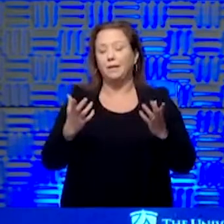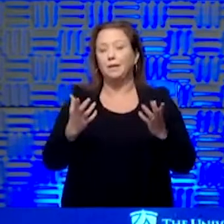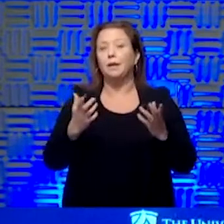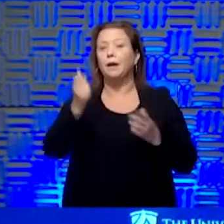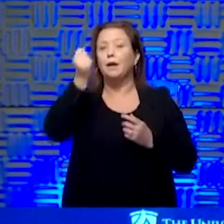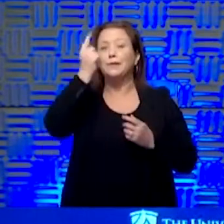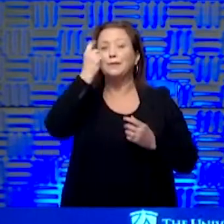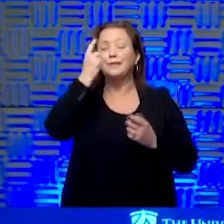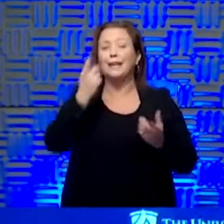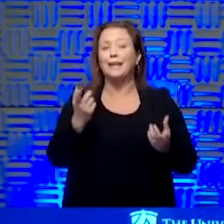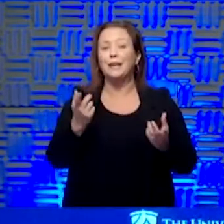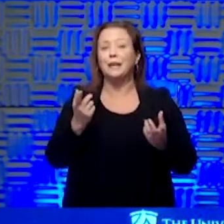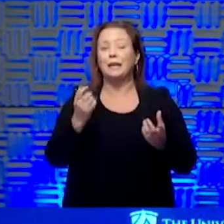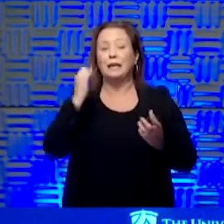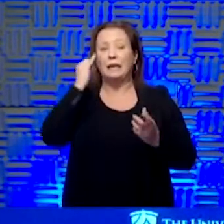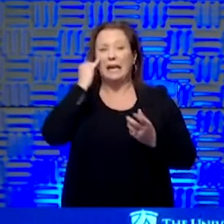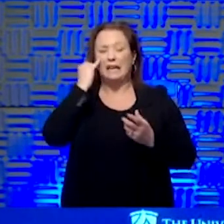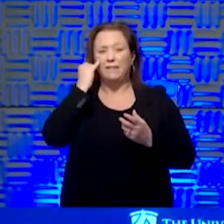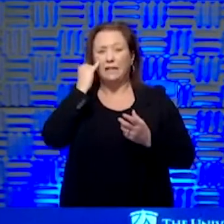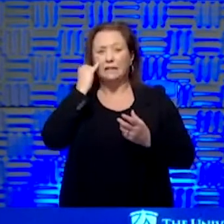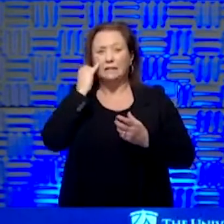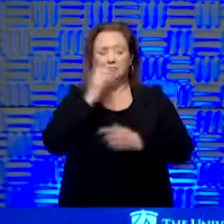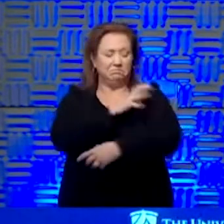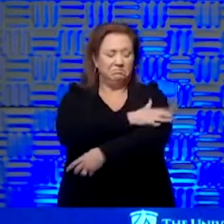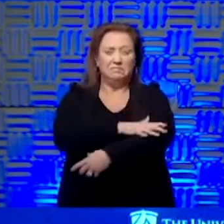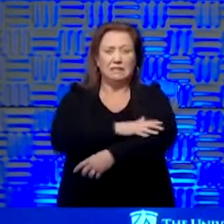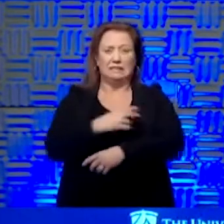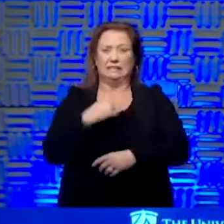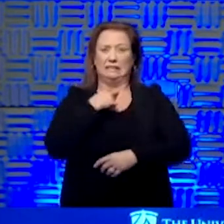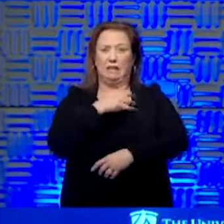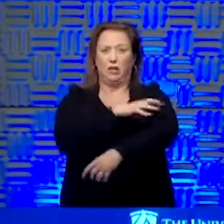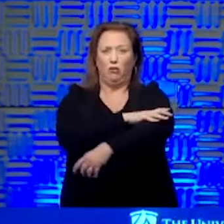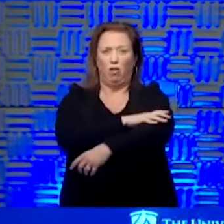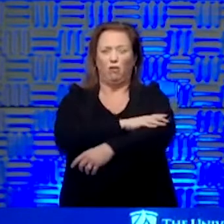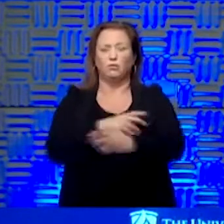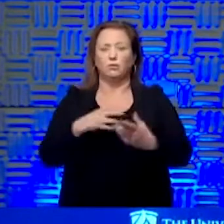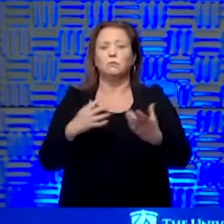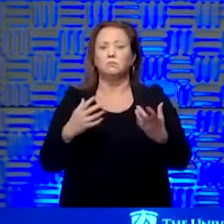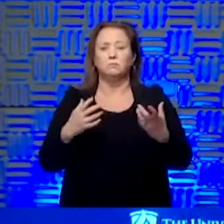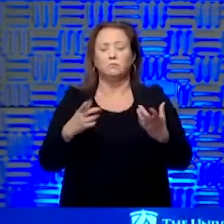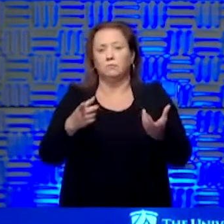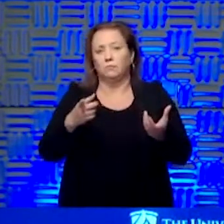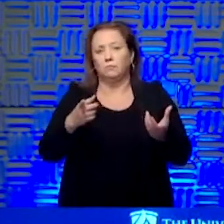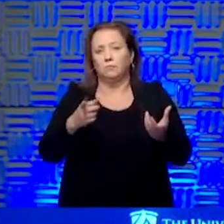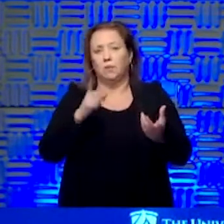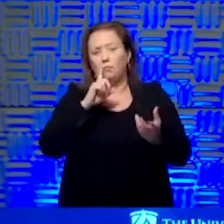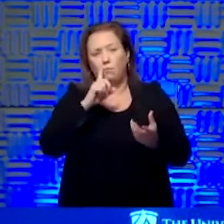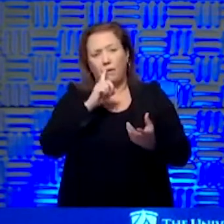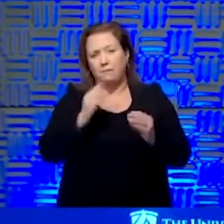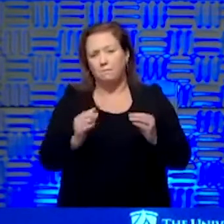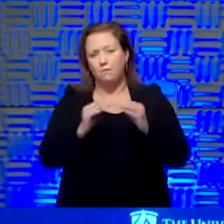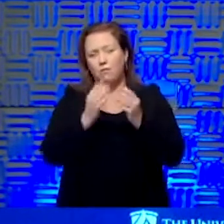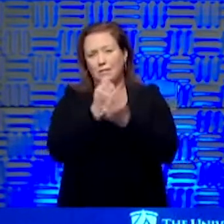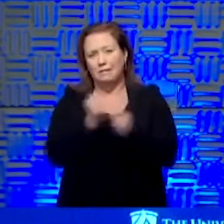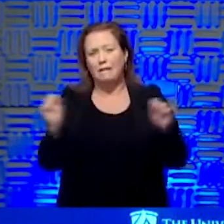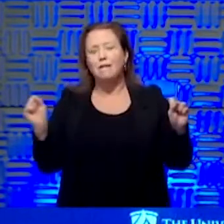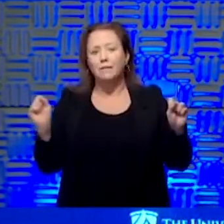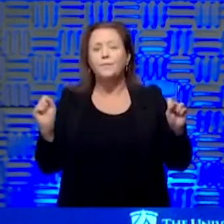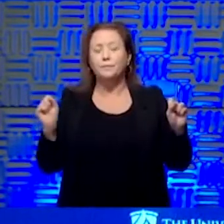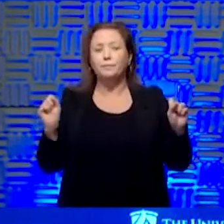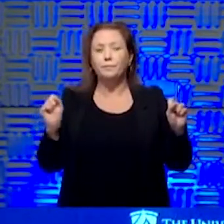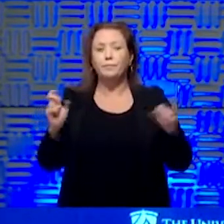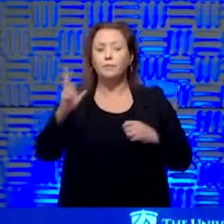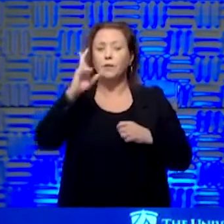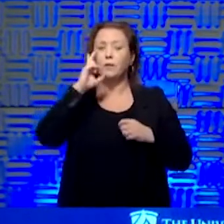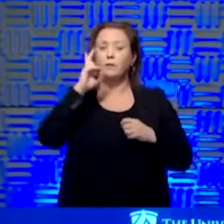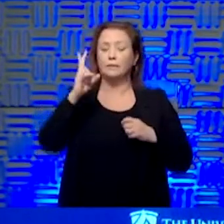it's really, if it gets lodged in your clothing, gets lodged in the nook of your elbow, then you're really a lot safer. Now, you've seen some